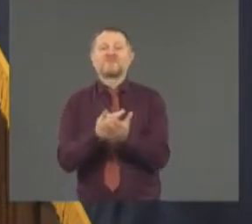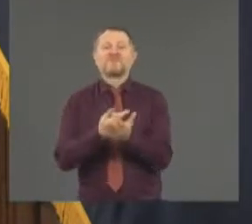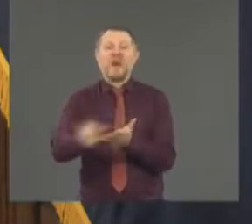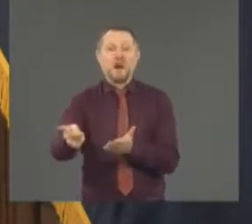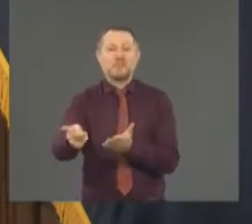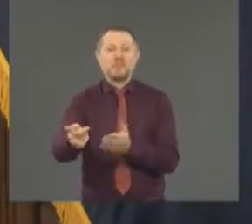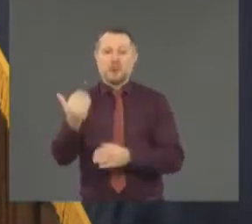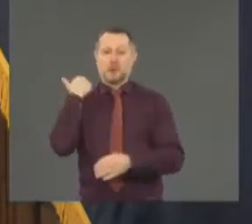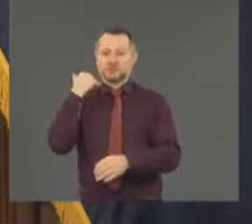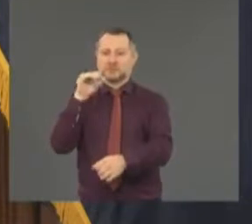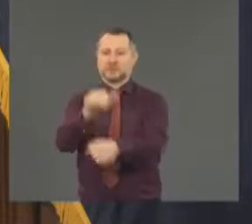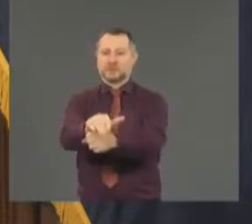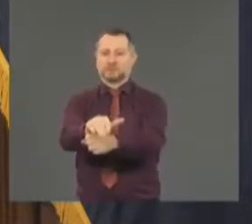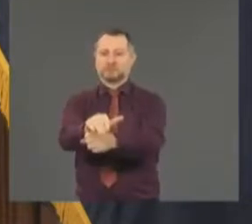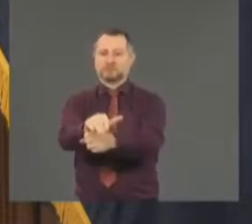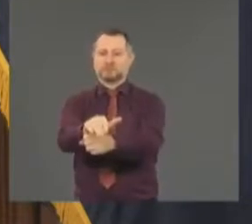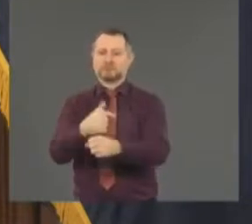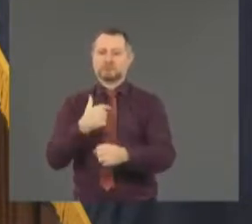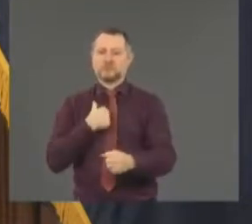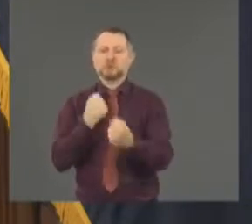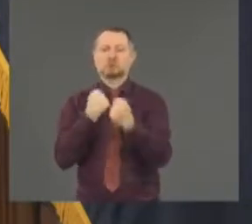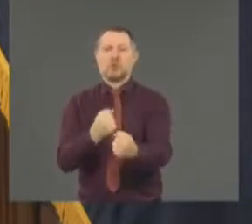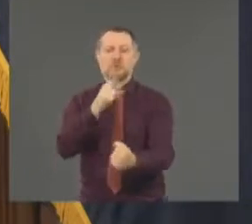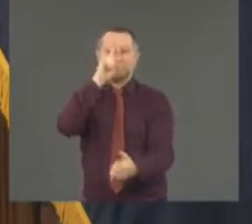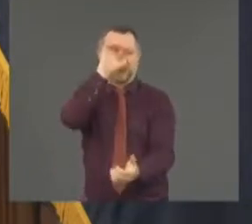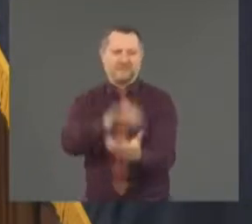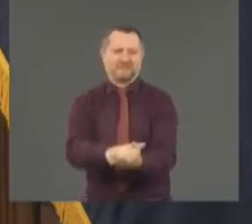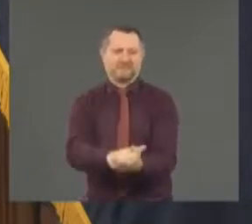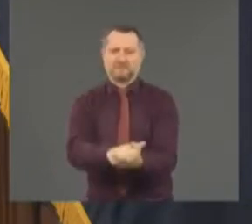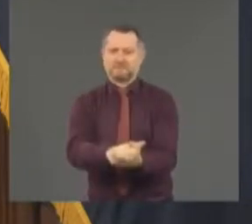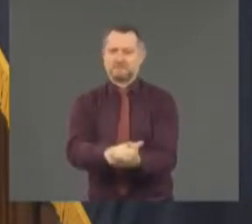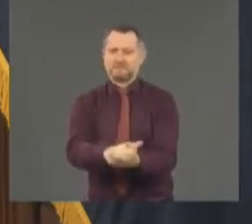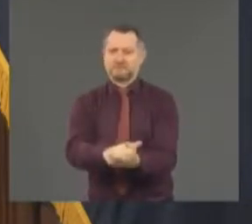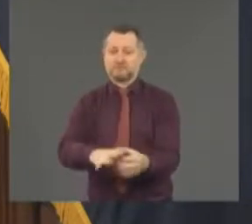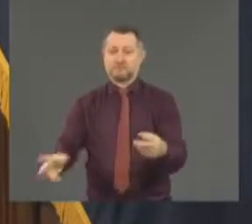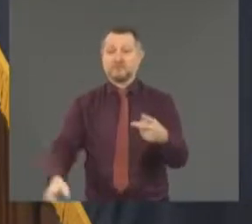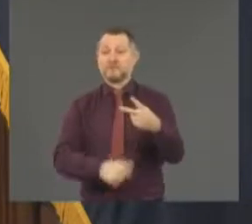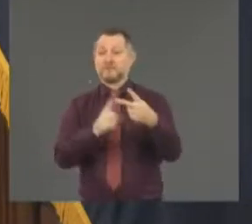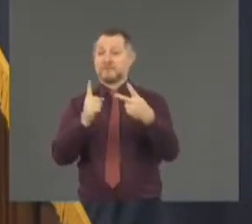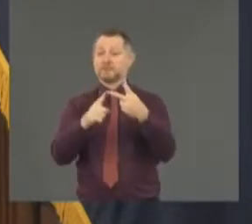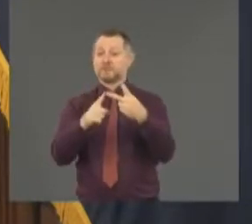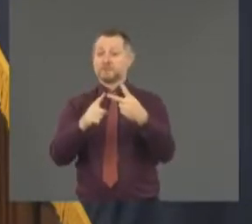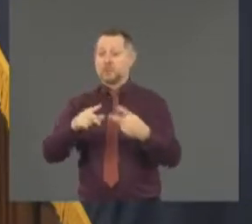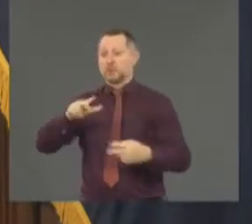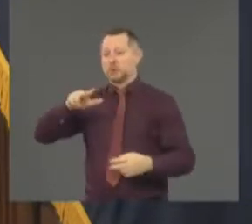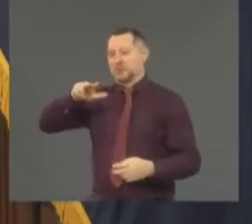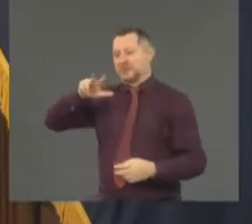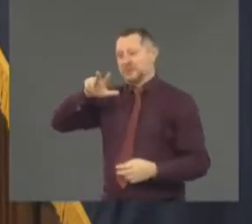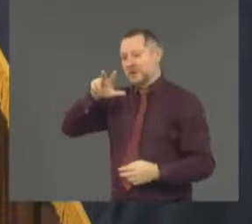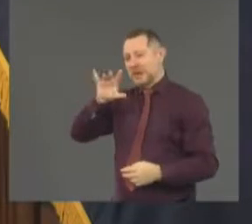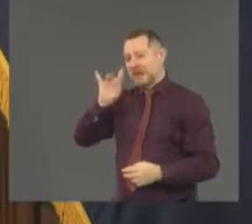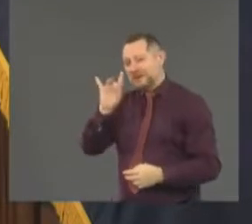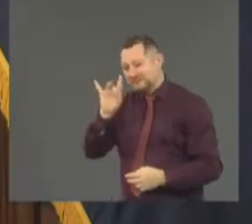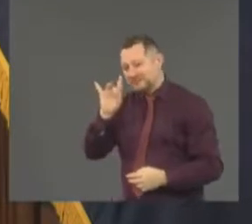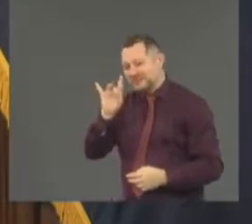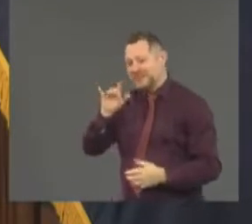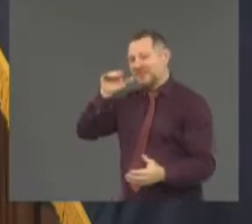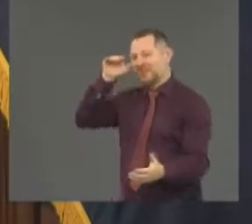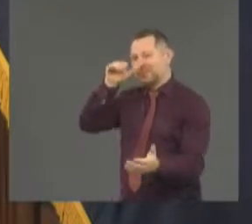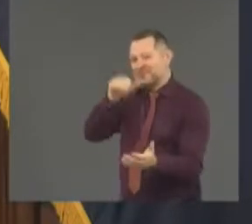second, you have 38,000 NYPD people.